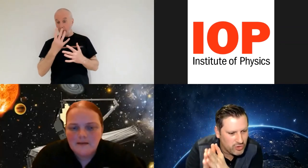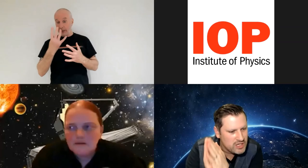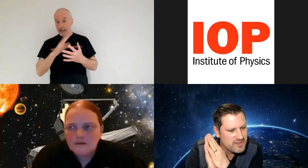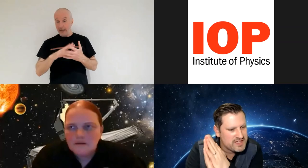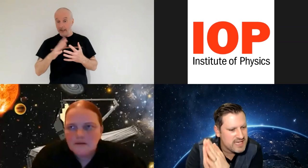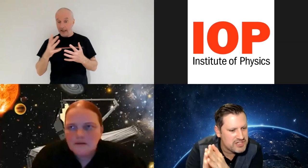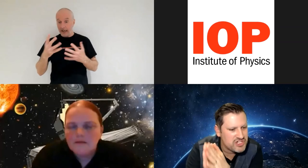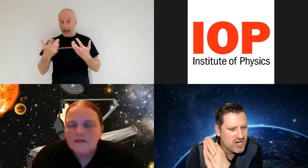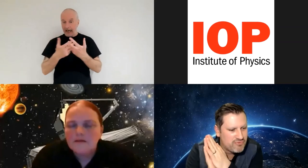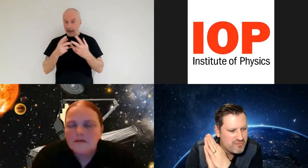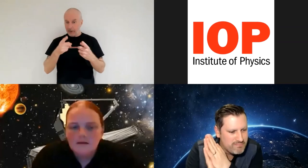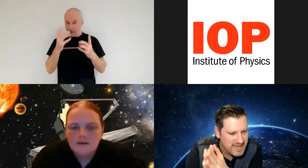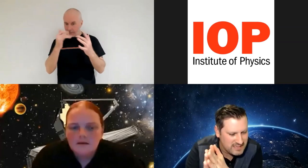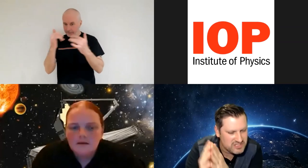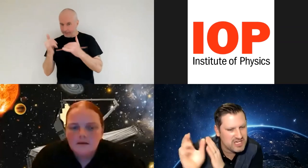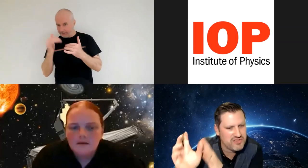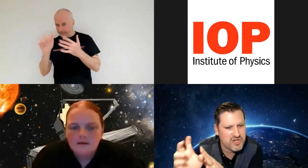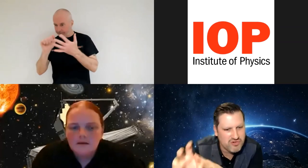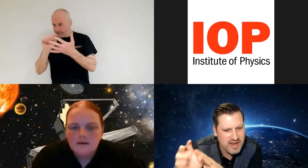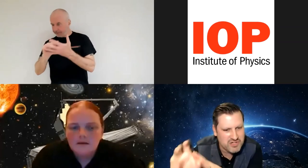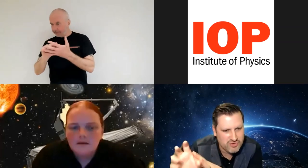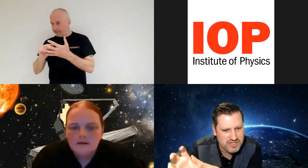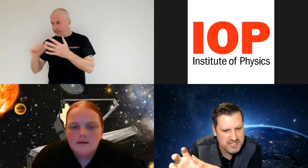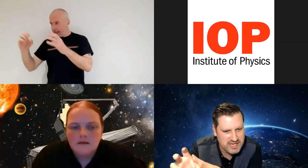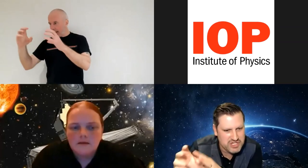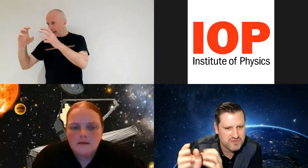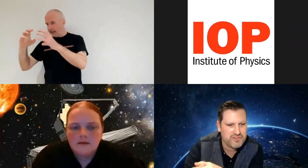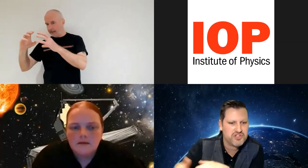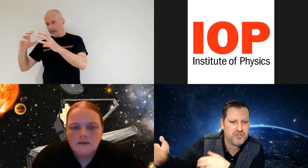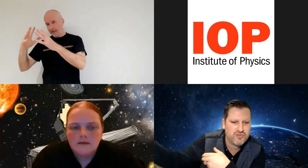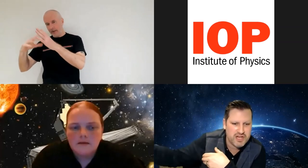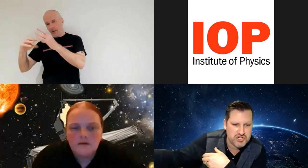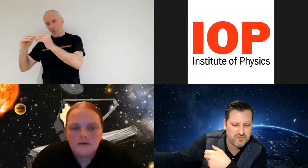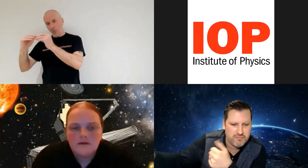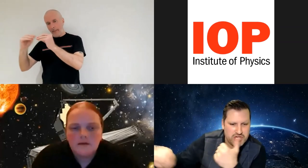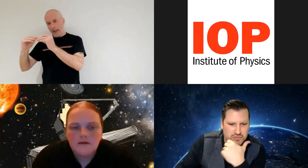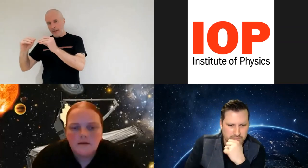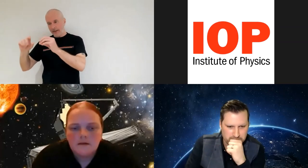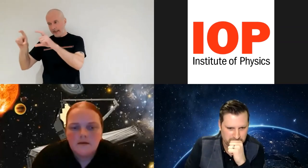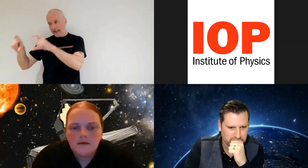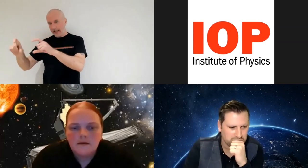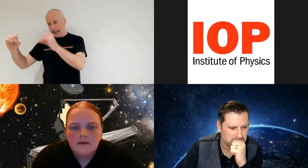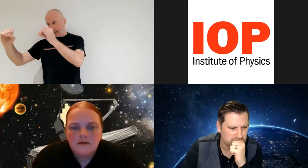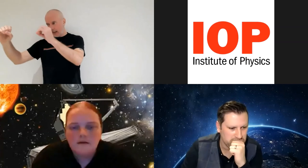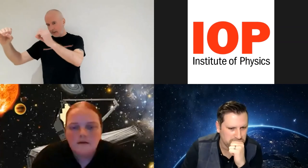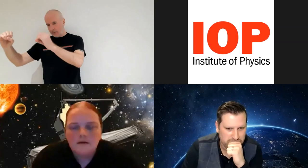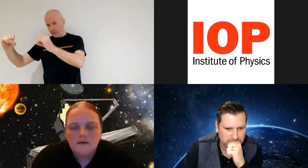sure that the telescope remains in the correct orientation for the duration of the mission